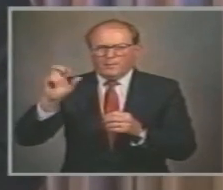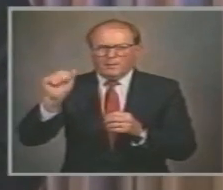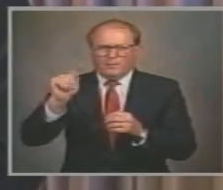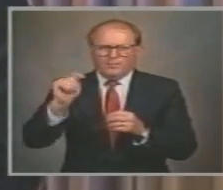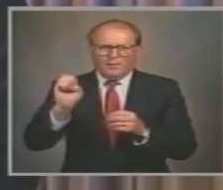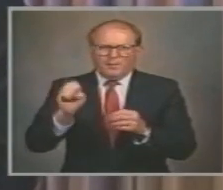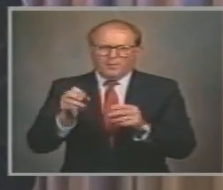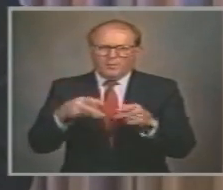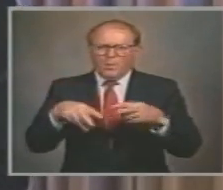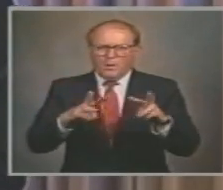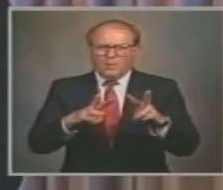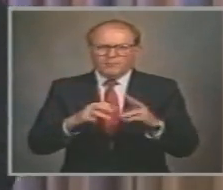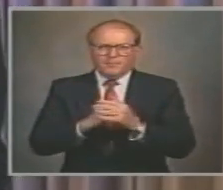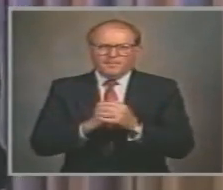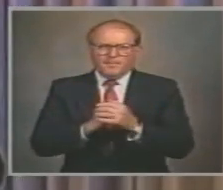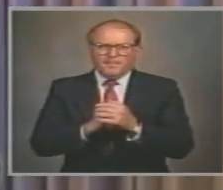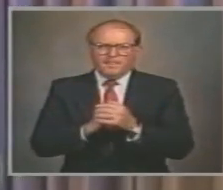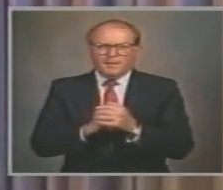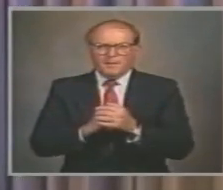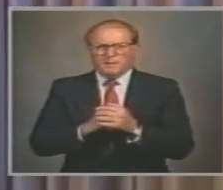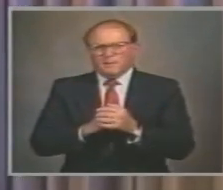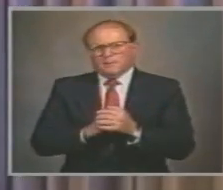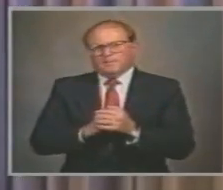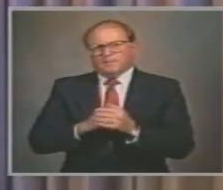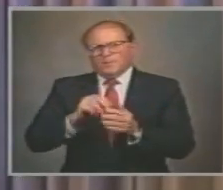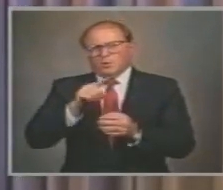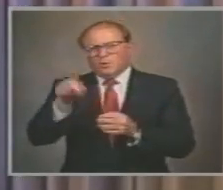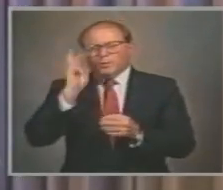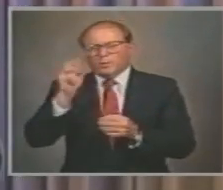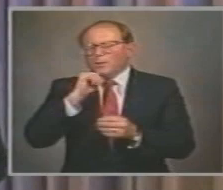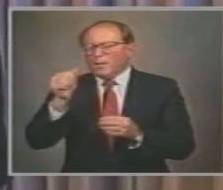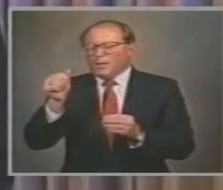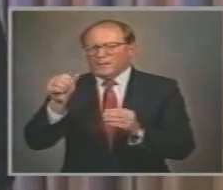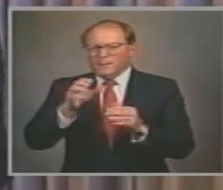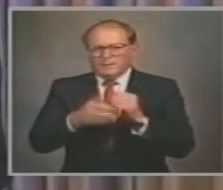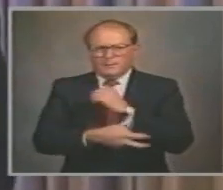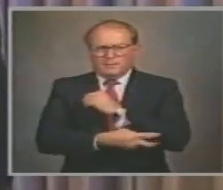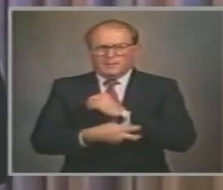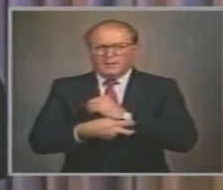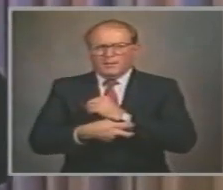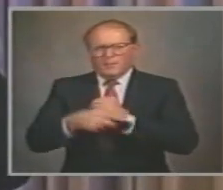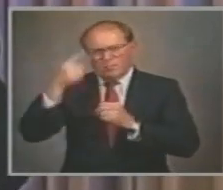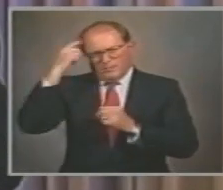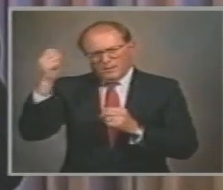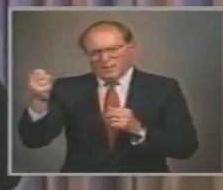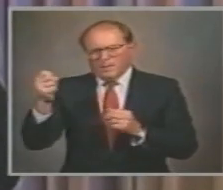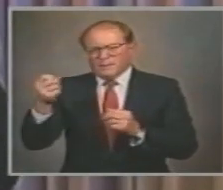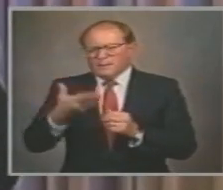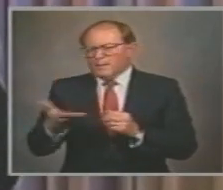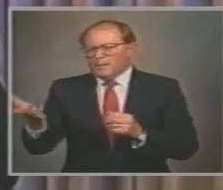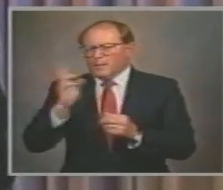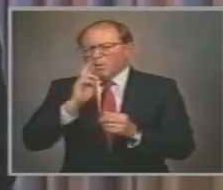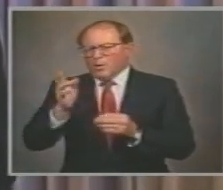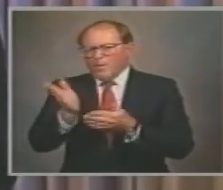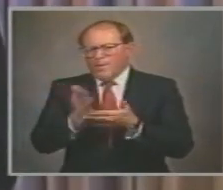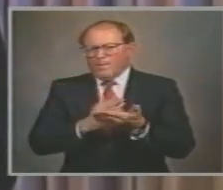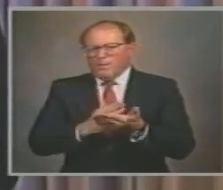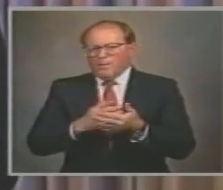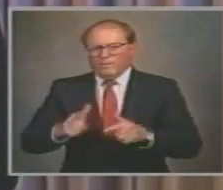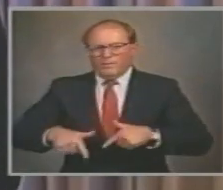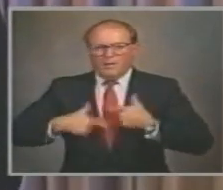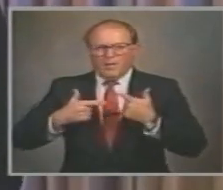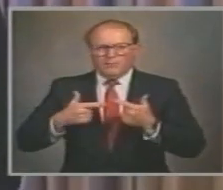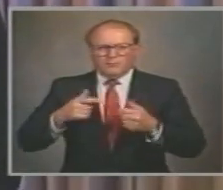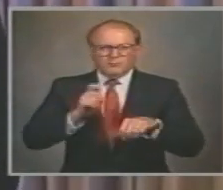sixth commandment Thou shalt not steal Because possessions Are a part of human life His time,